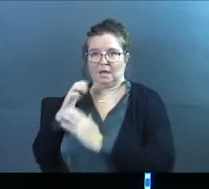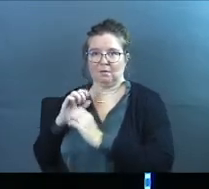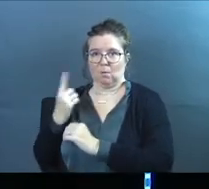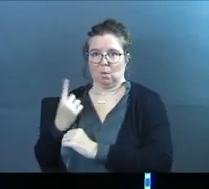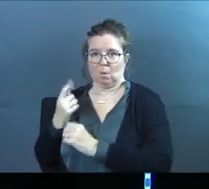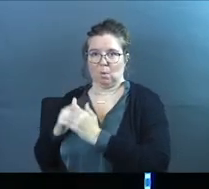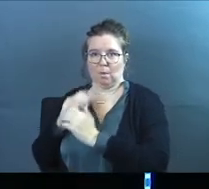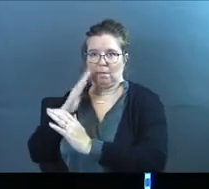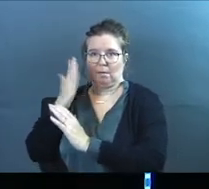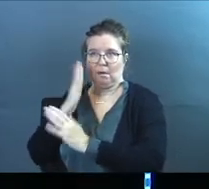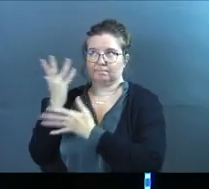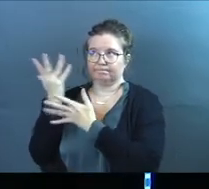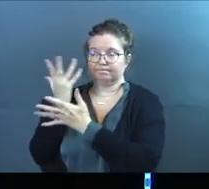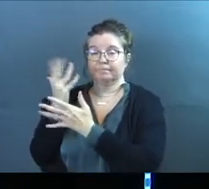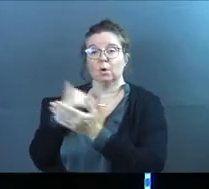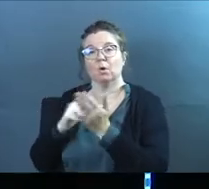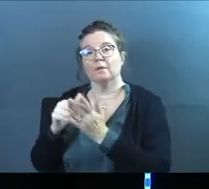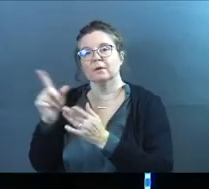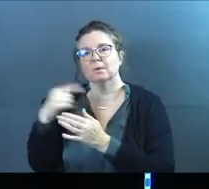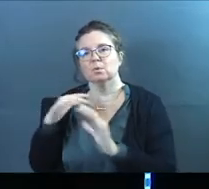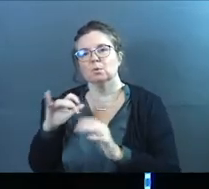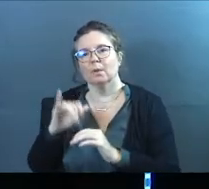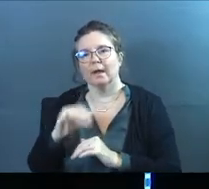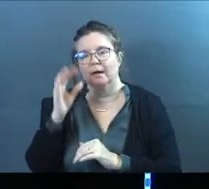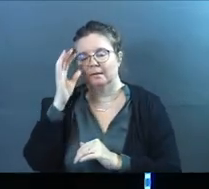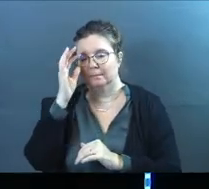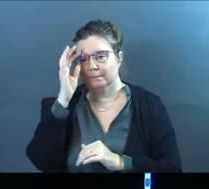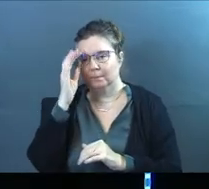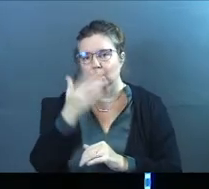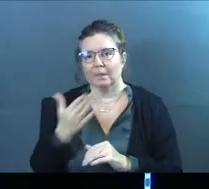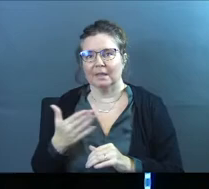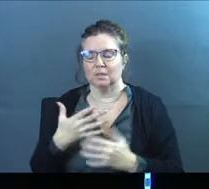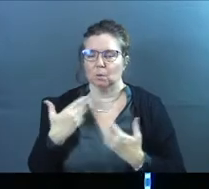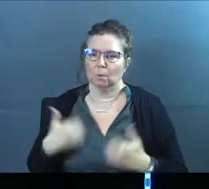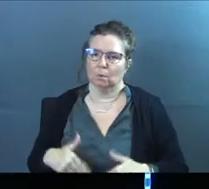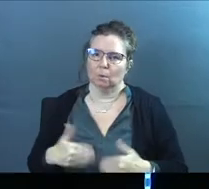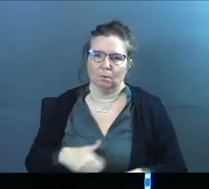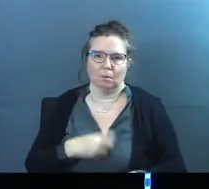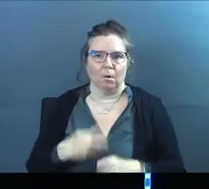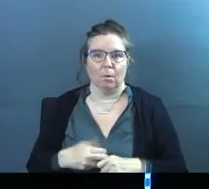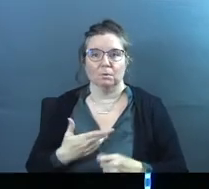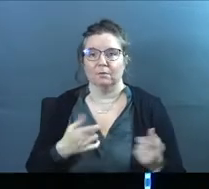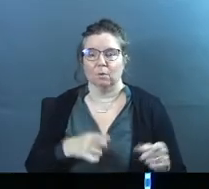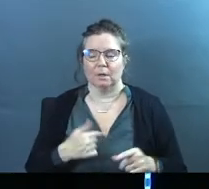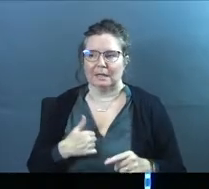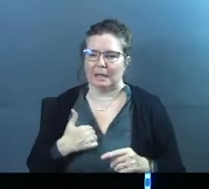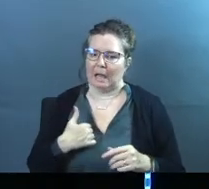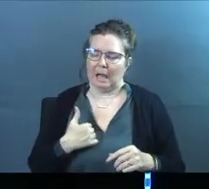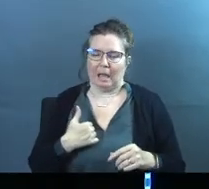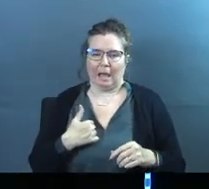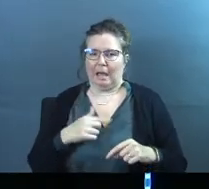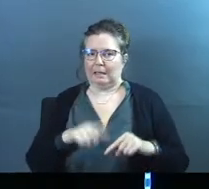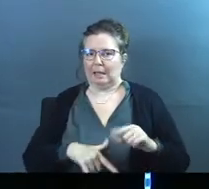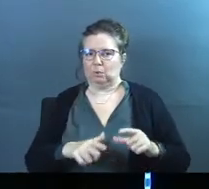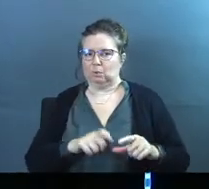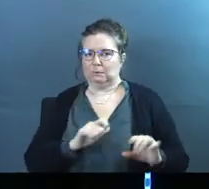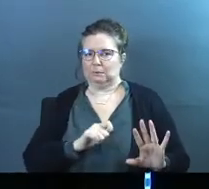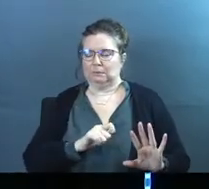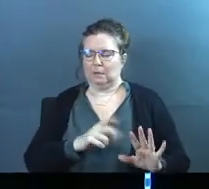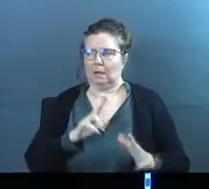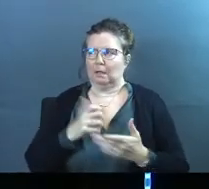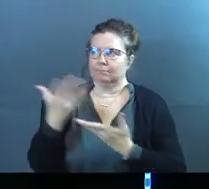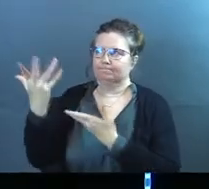with God, right? And oftentimes, he would do that when things were heavy. When there was stuff going on, he was like, I can't do this